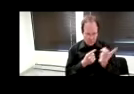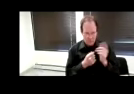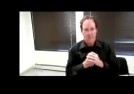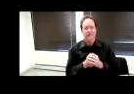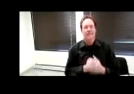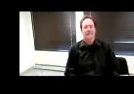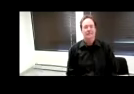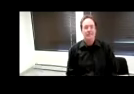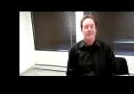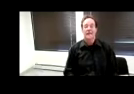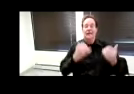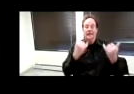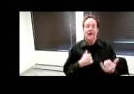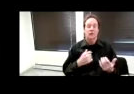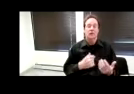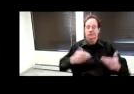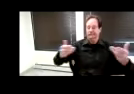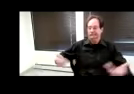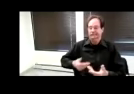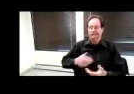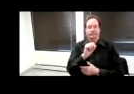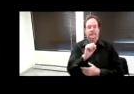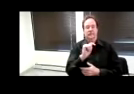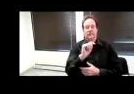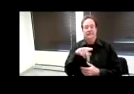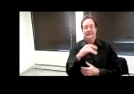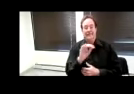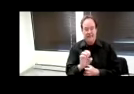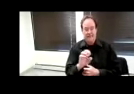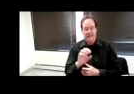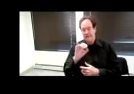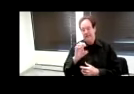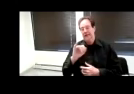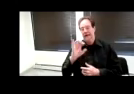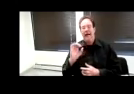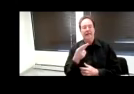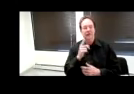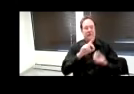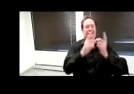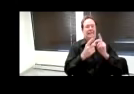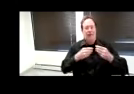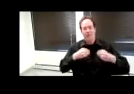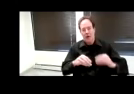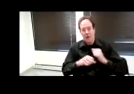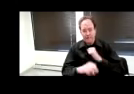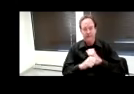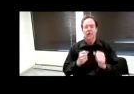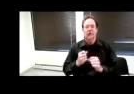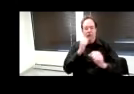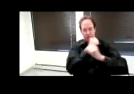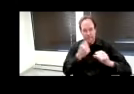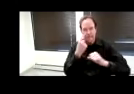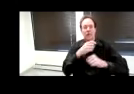And now I'm going to introduce Stephanie. Stephanie is a digital marketing strategist in the Office of Resource Development